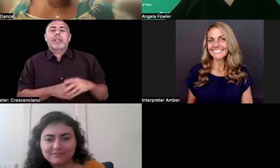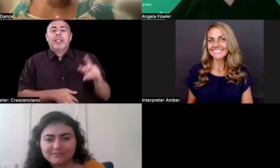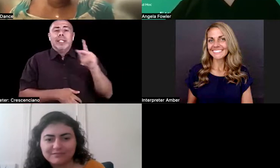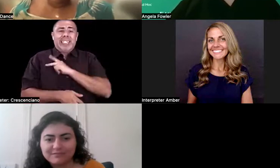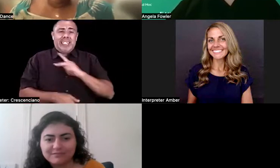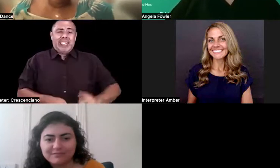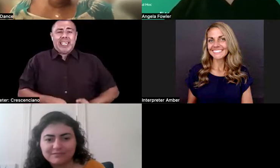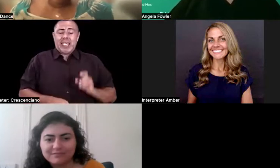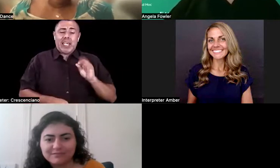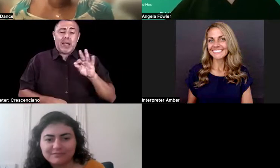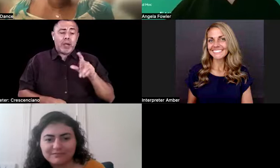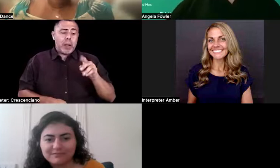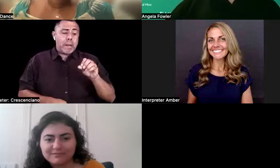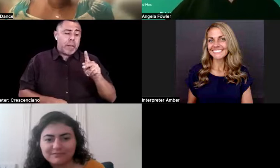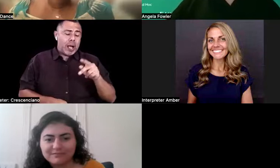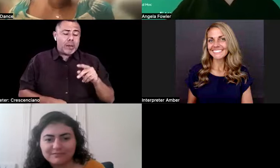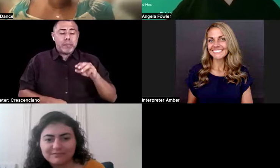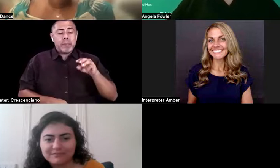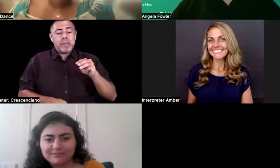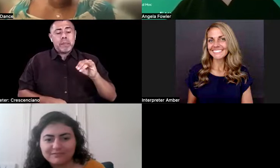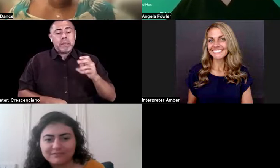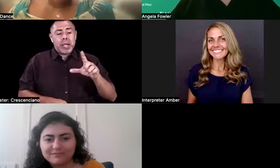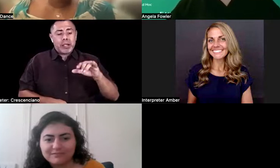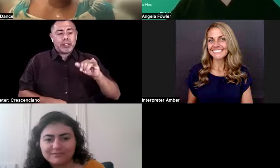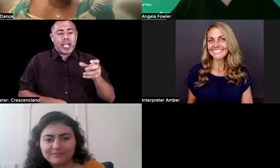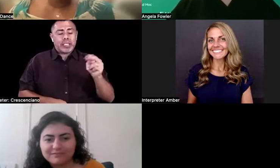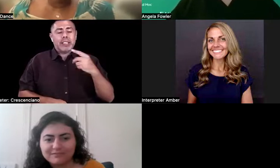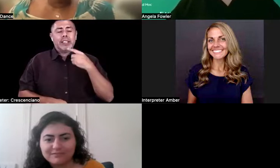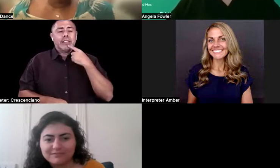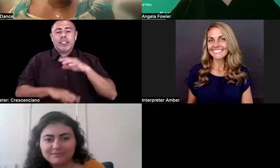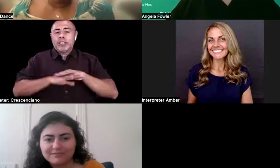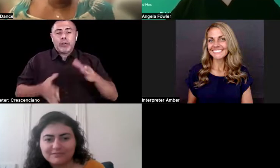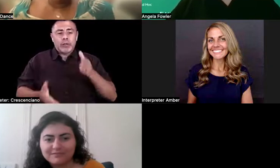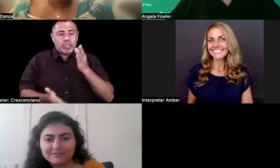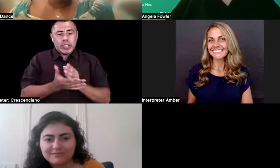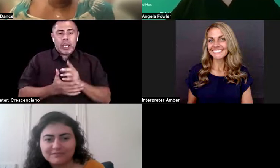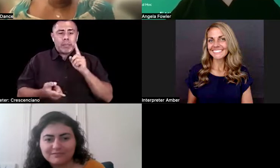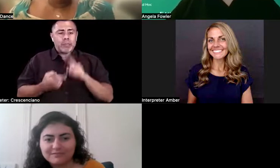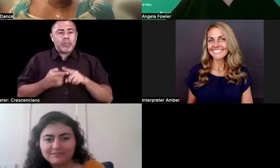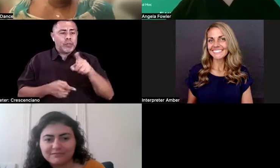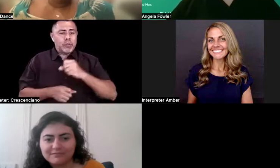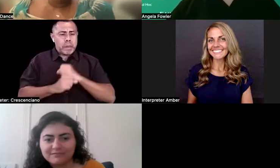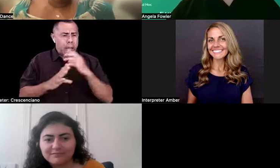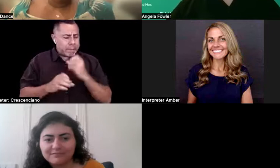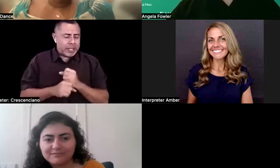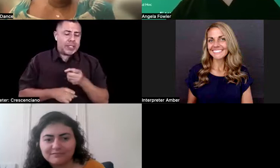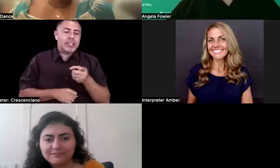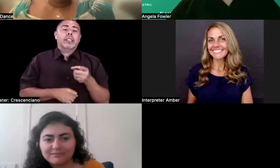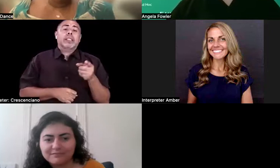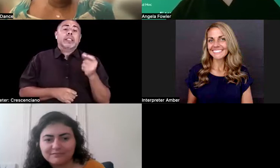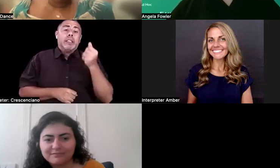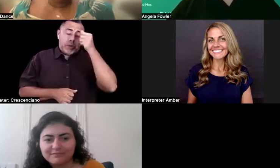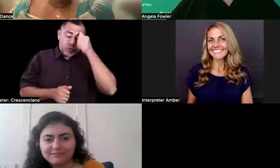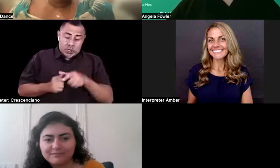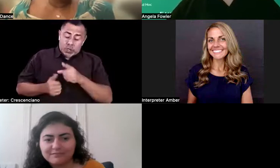like do as much as you want, but like, you got to pay the bills. So do what you want to do in order to do it, do what you